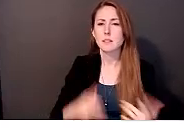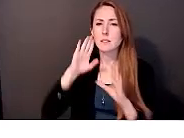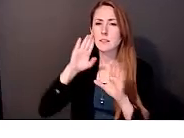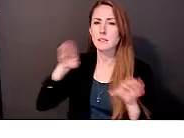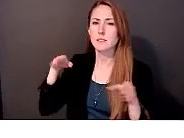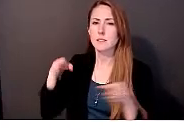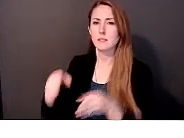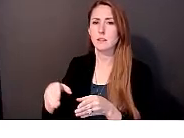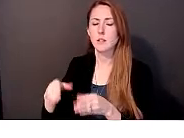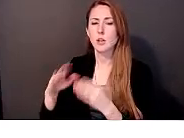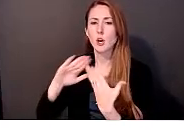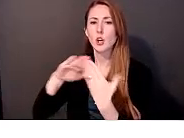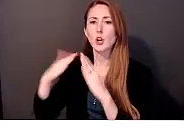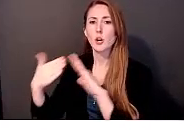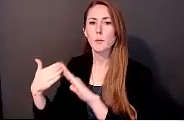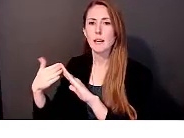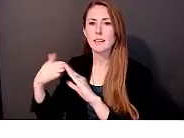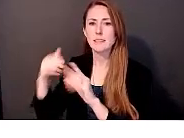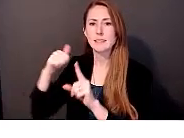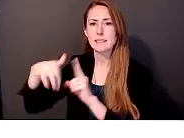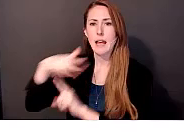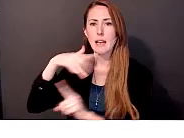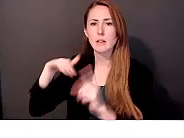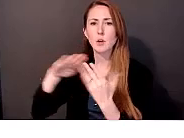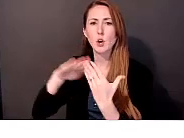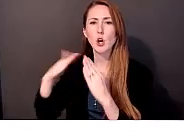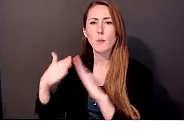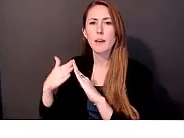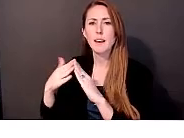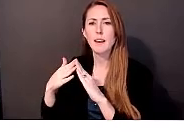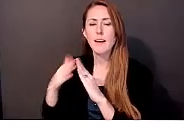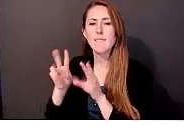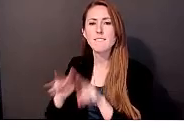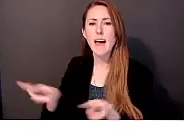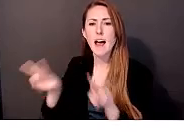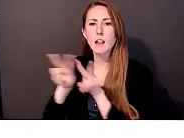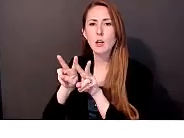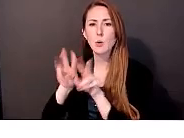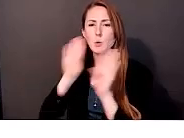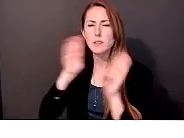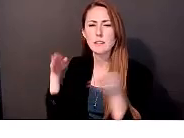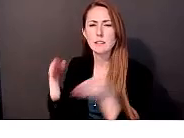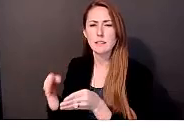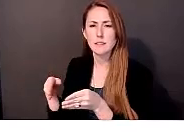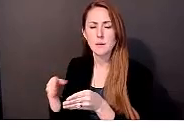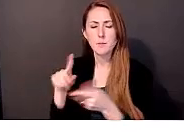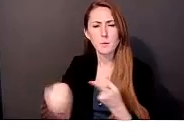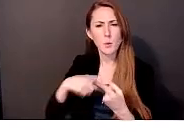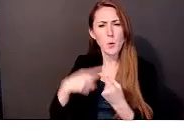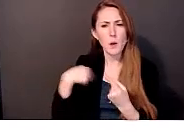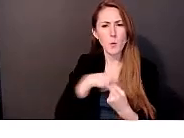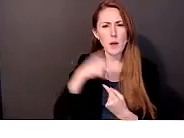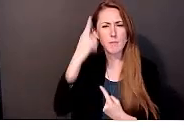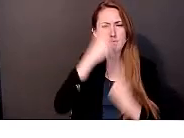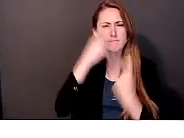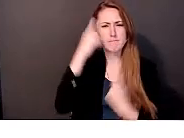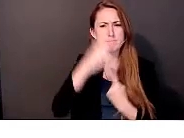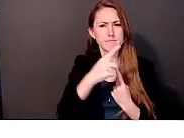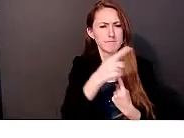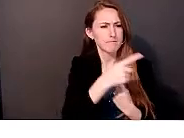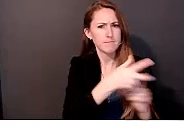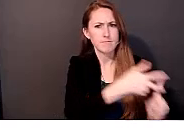with urban-centric kinds of values. So when we think about involving rural people and